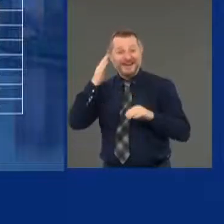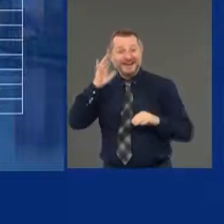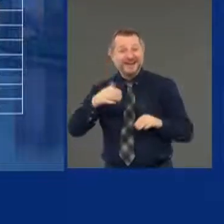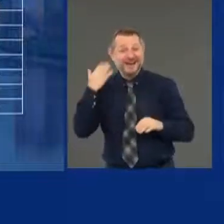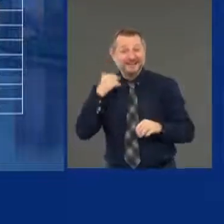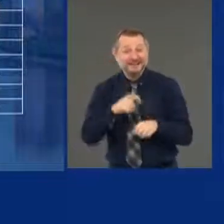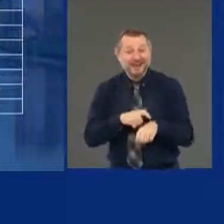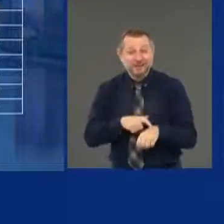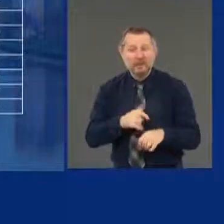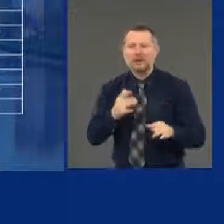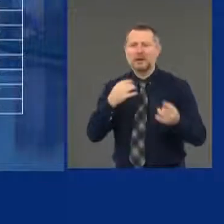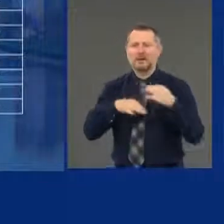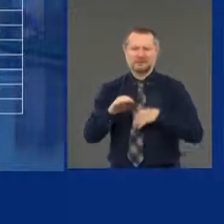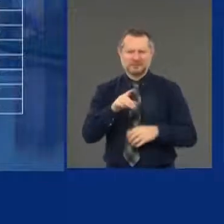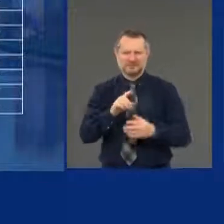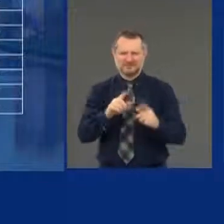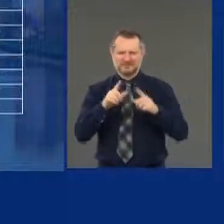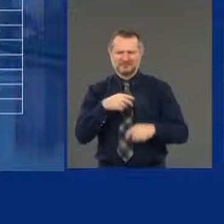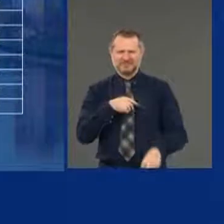they gave me.